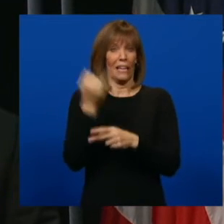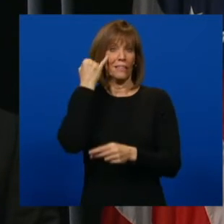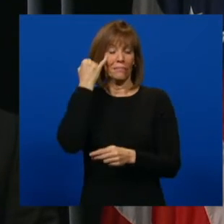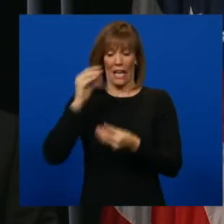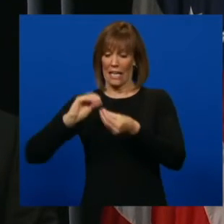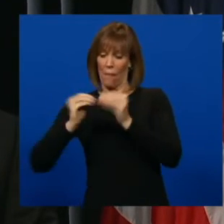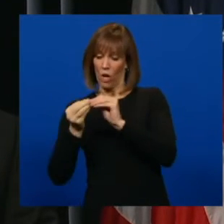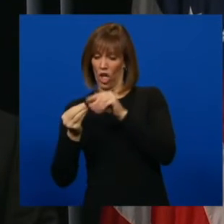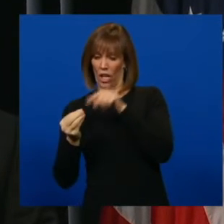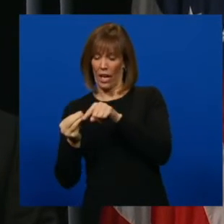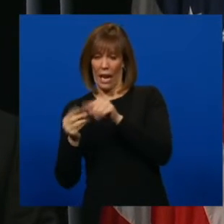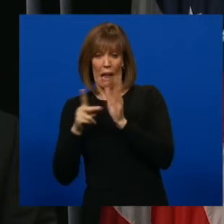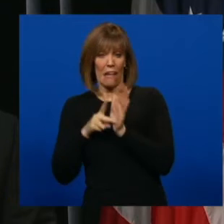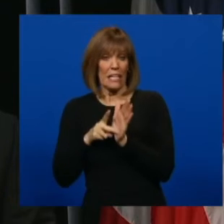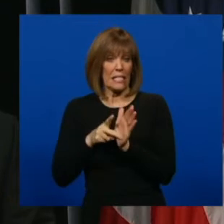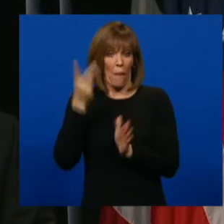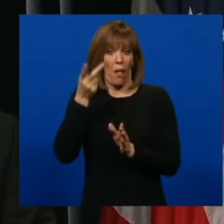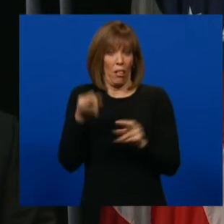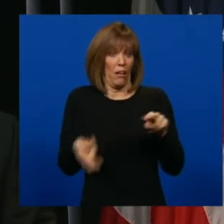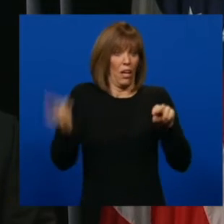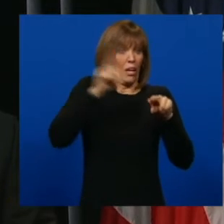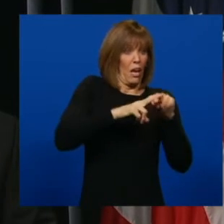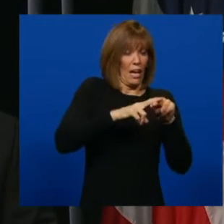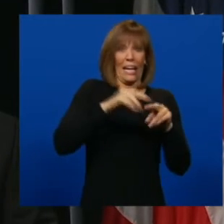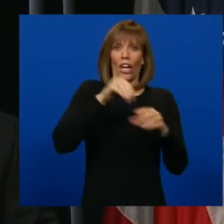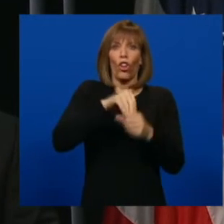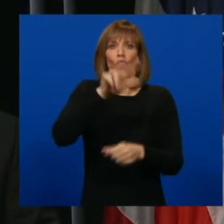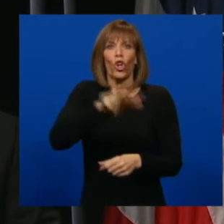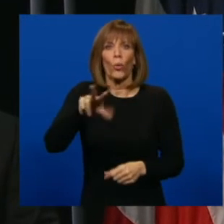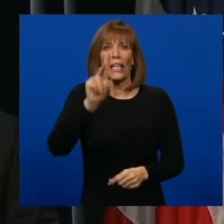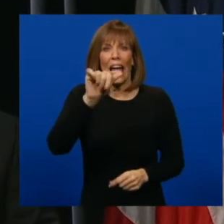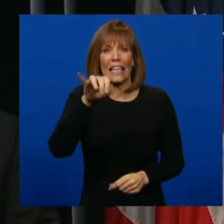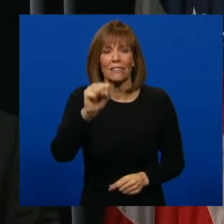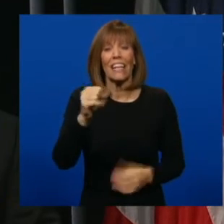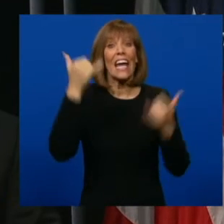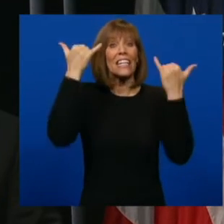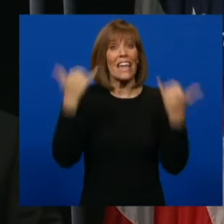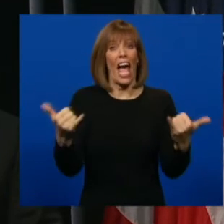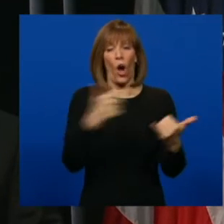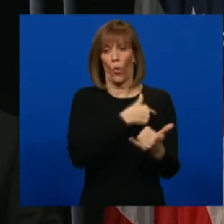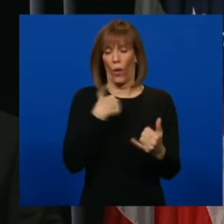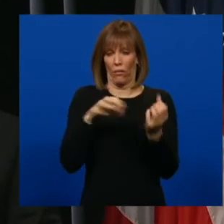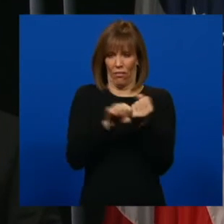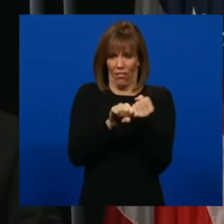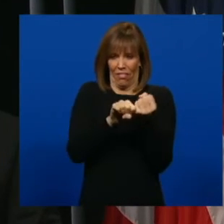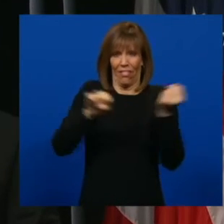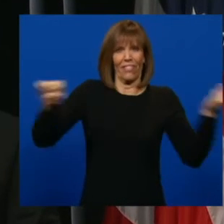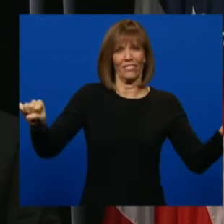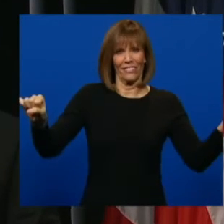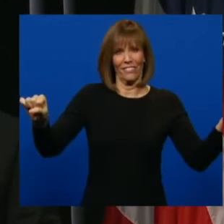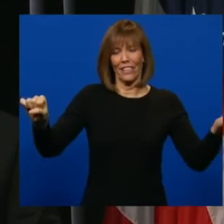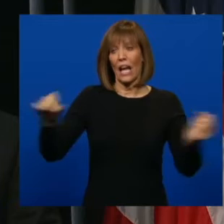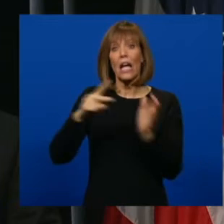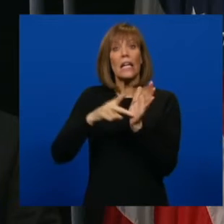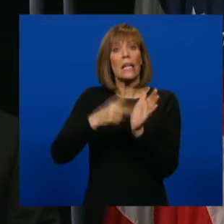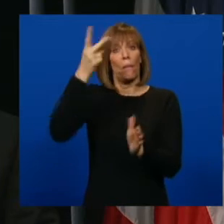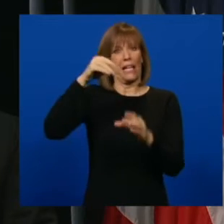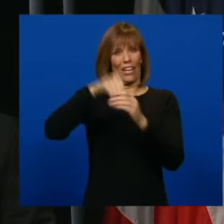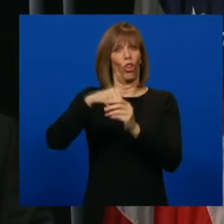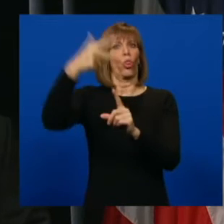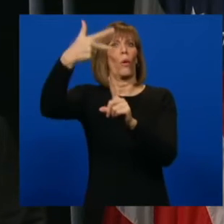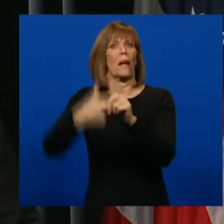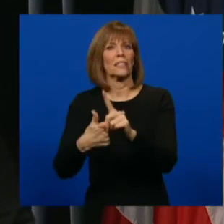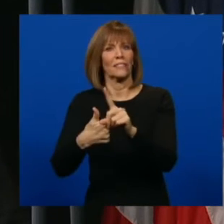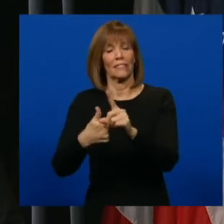double was just 33 days. Today, it's at 94 days to double our cases,